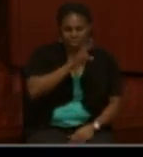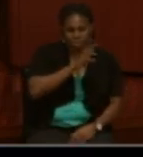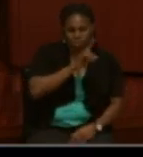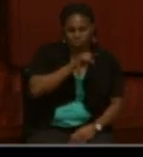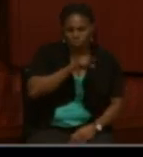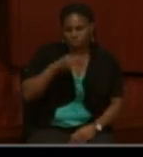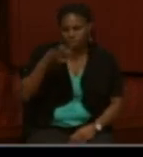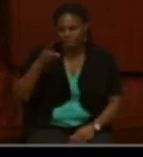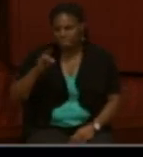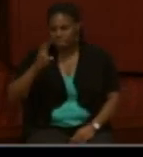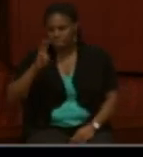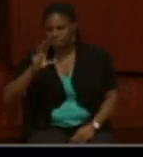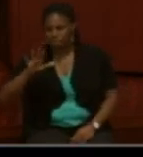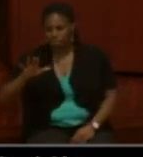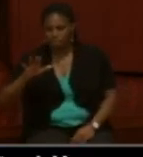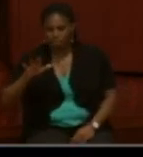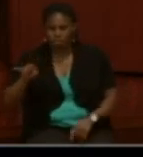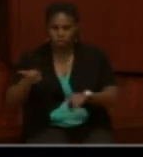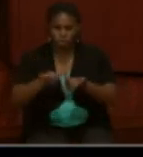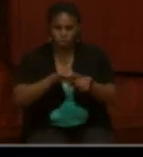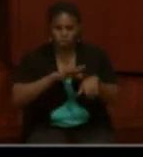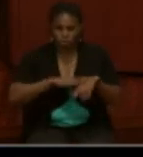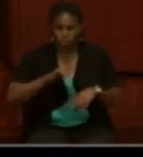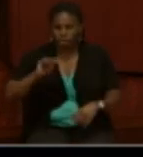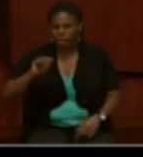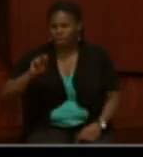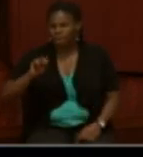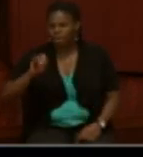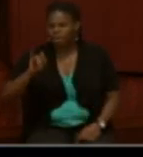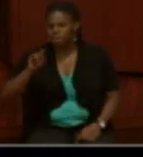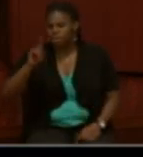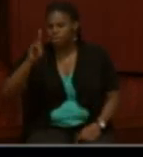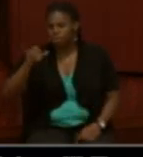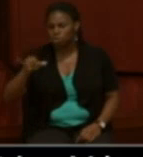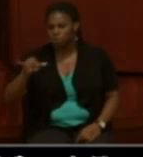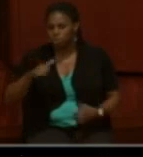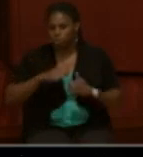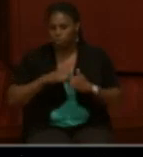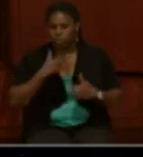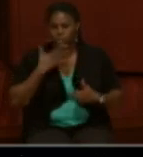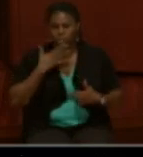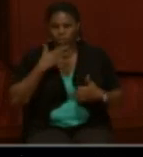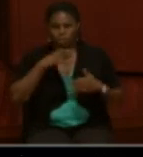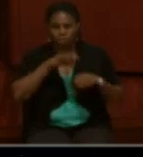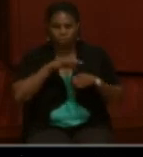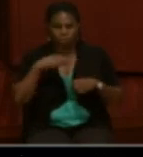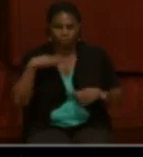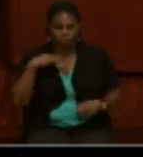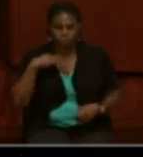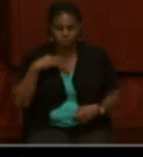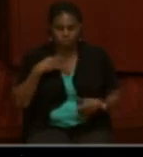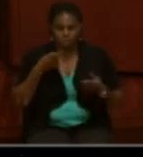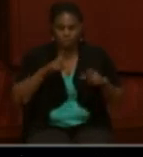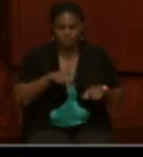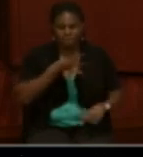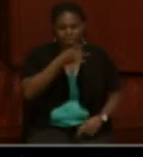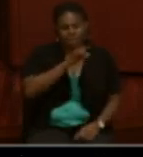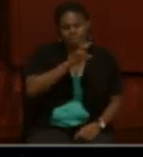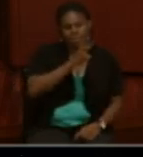It's also on Ancestry as well as a descriptive list of colored volunteers that were taken in 1864.